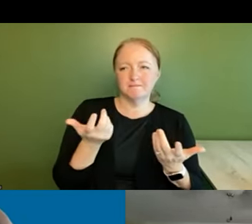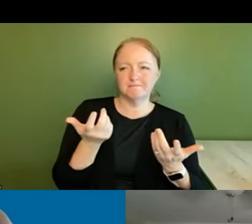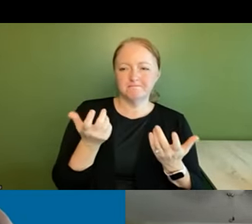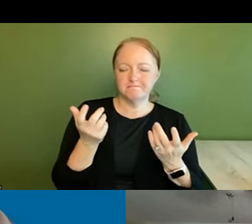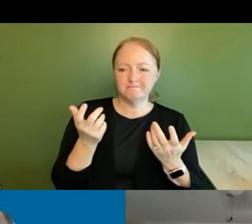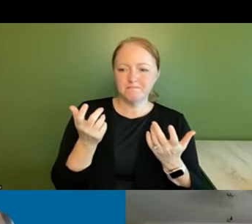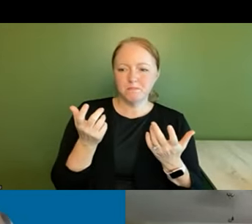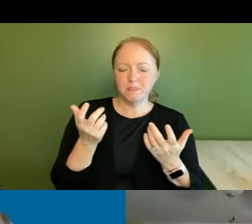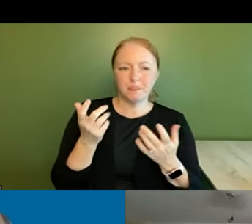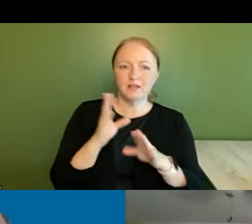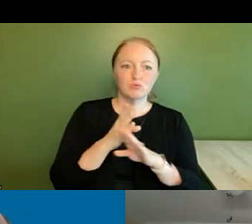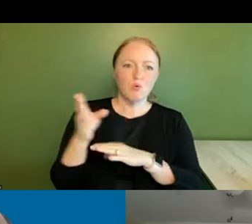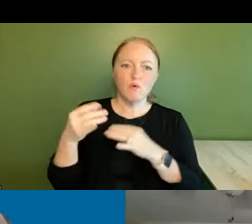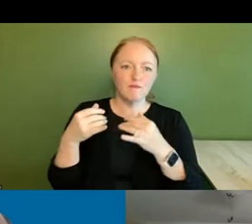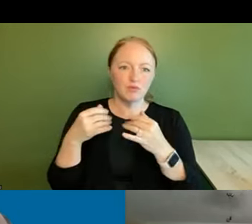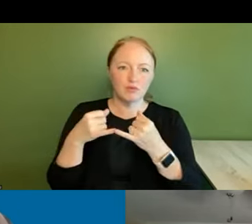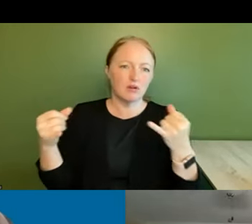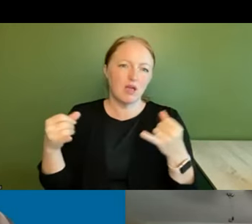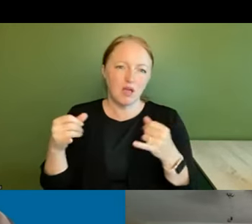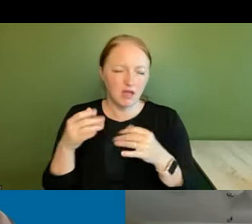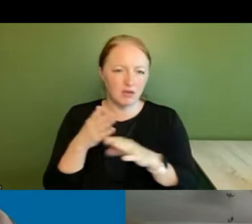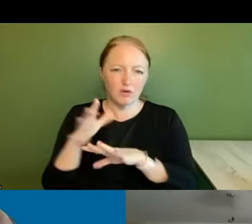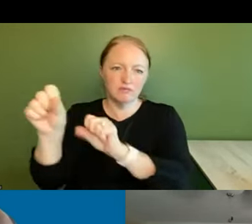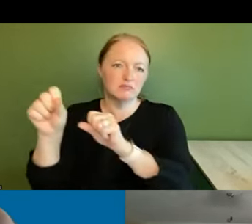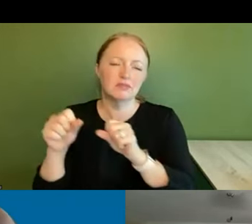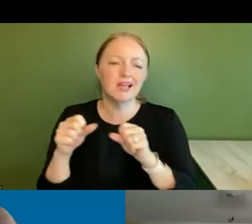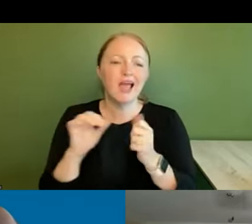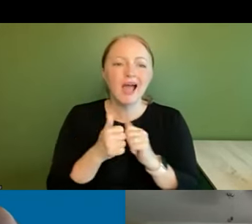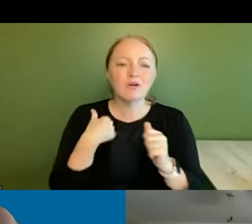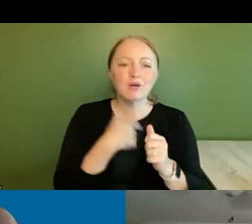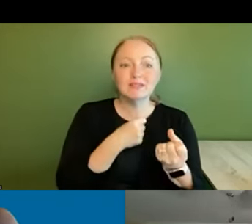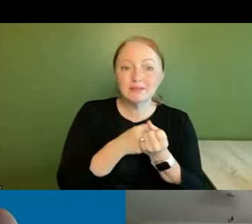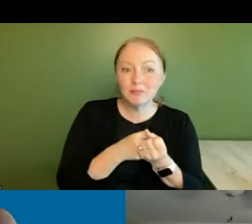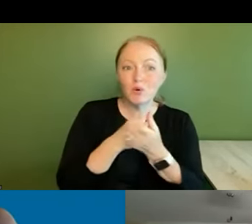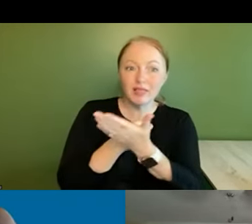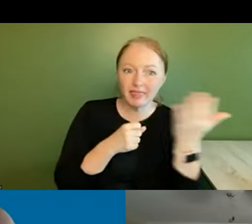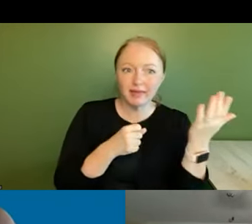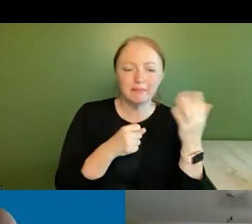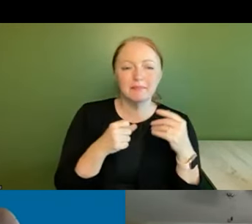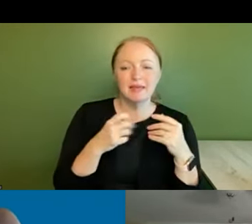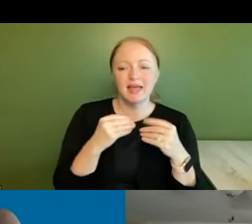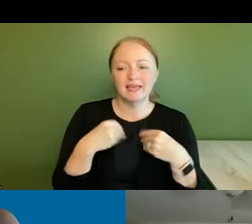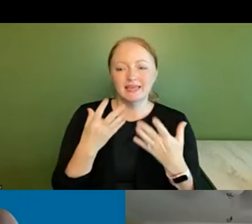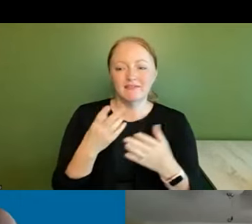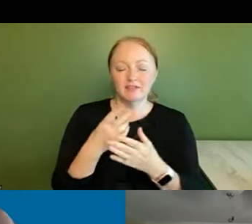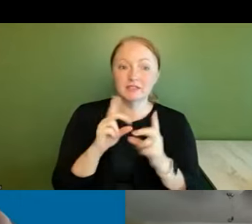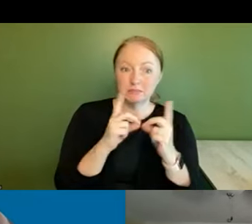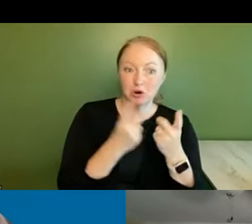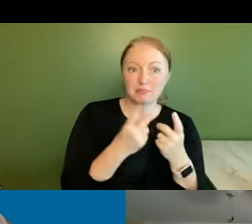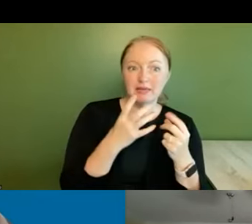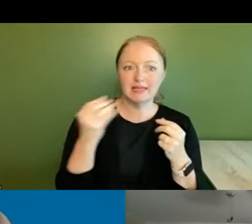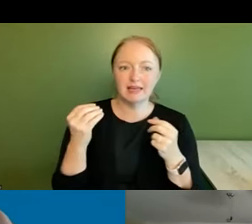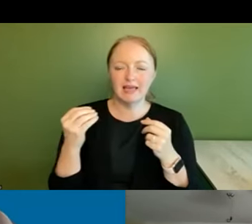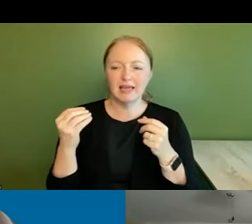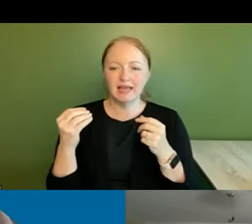overstepping bounds i think the issue is how can we be supportive and give both the department and